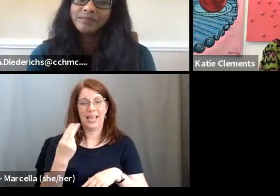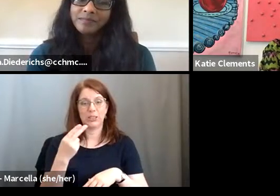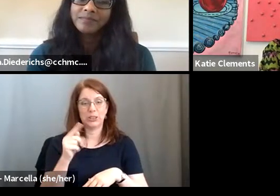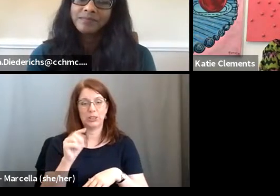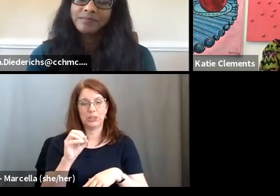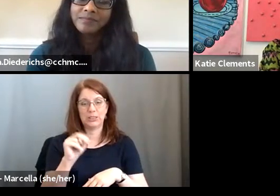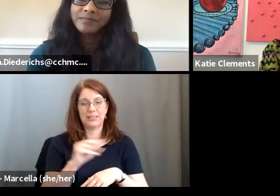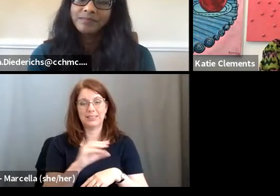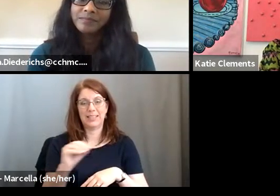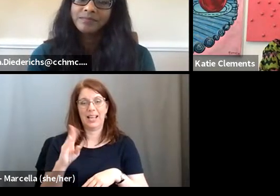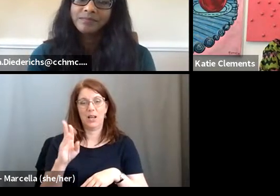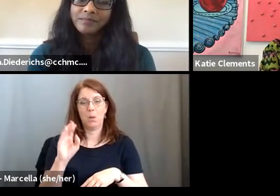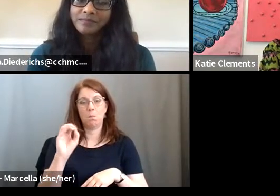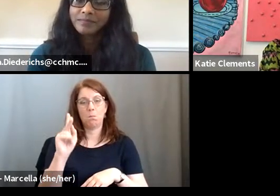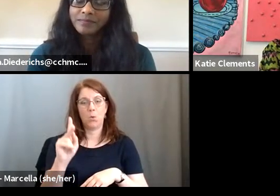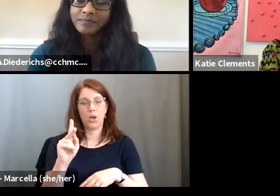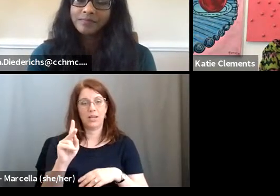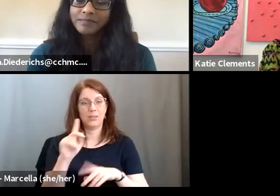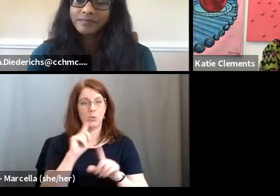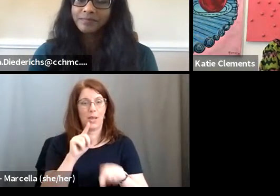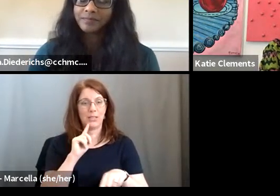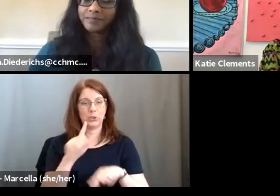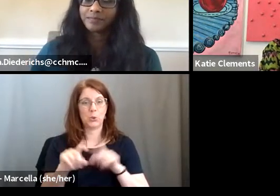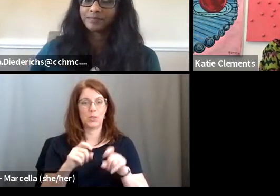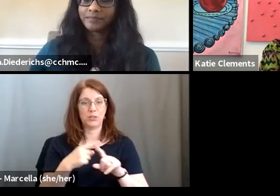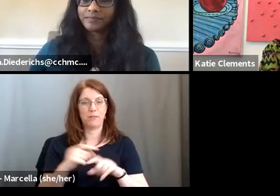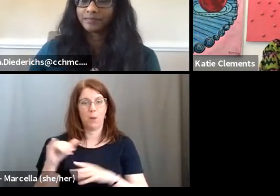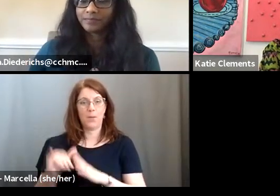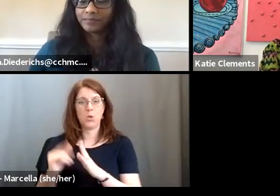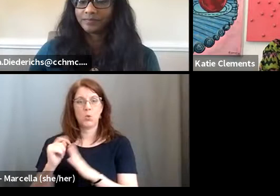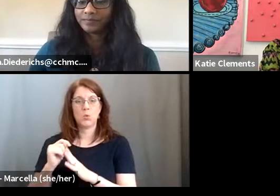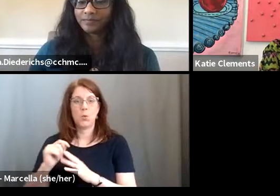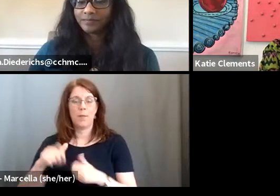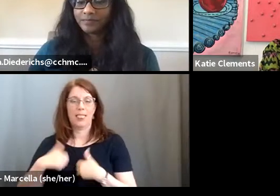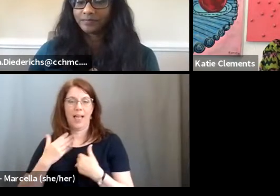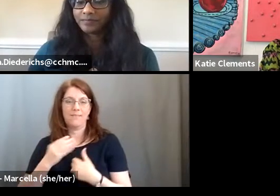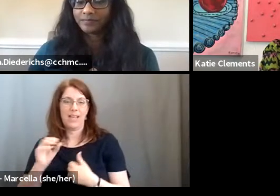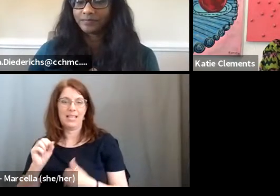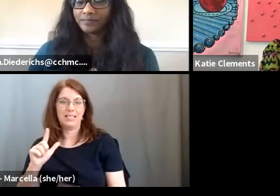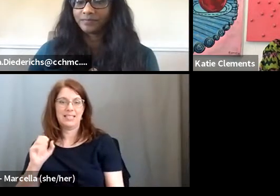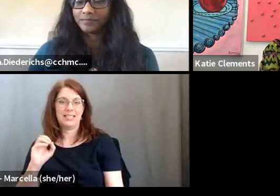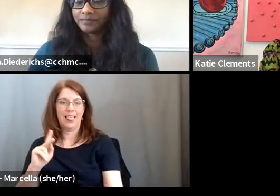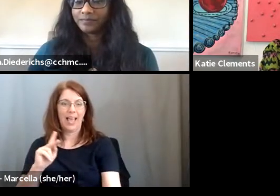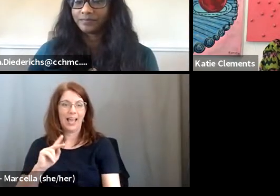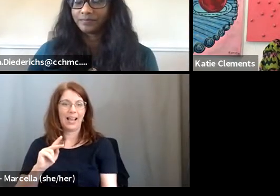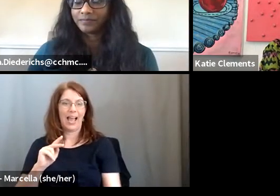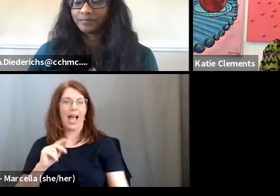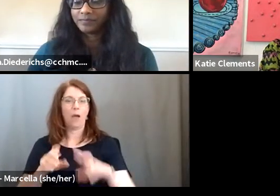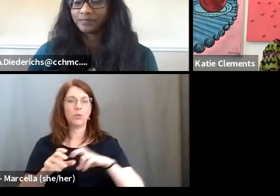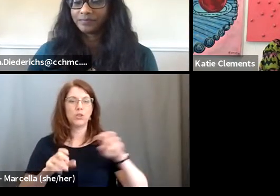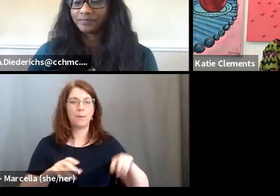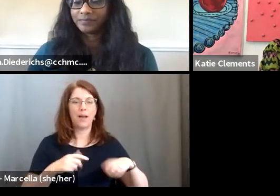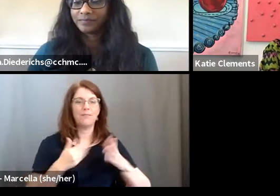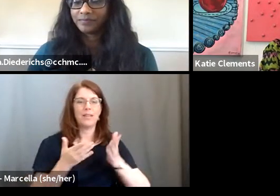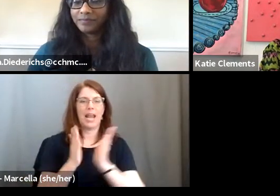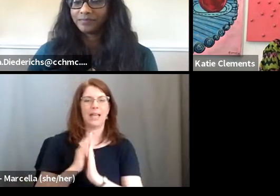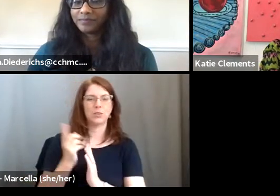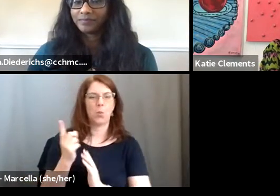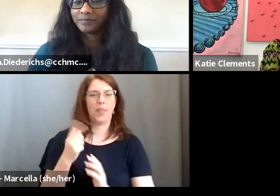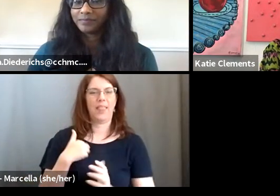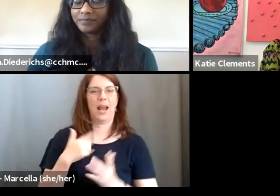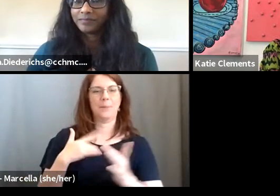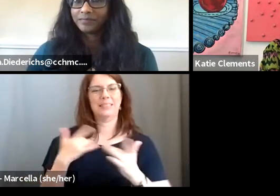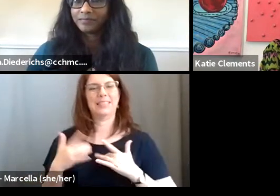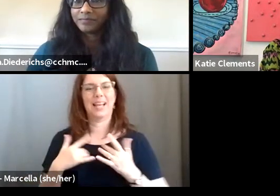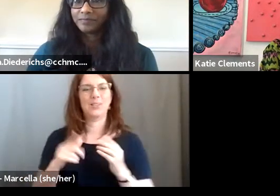um, to field some questions from YouTube live and Slack. Um, I'll actually jump off and ask one that I'm like super excited